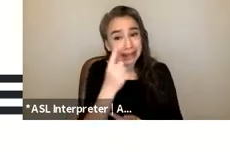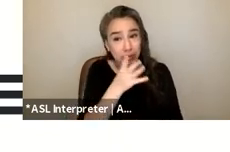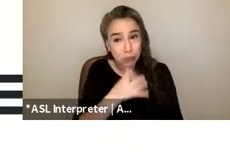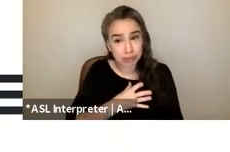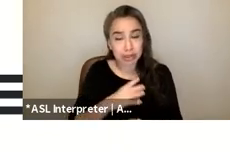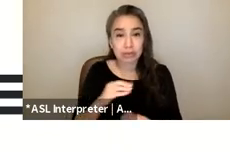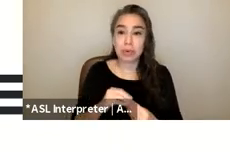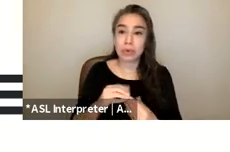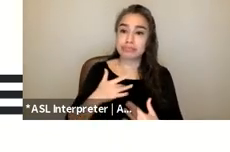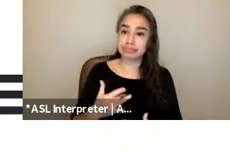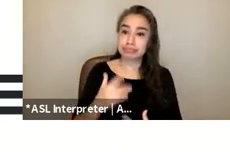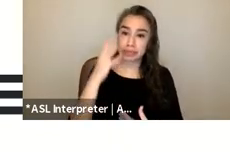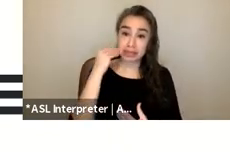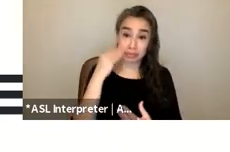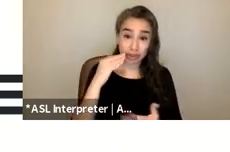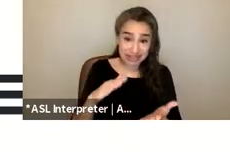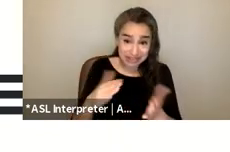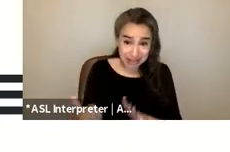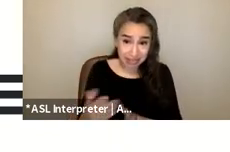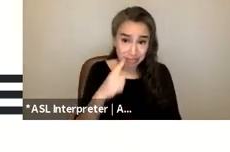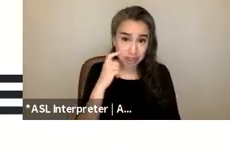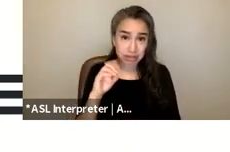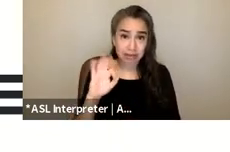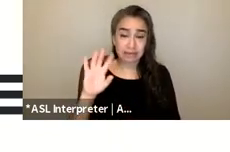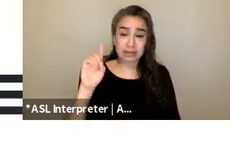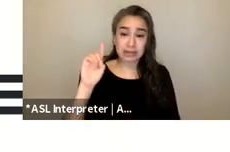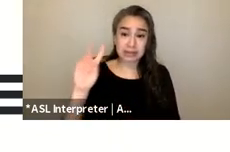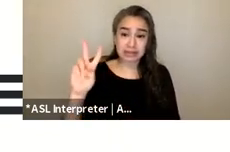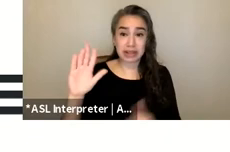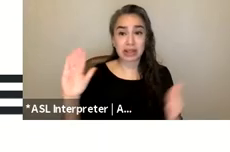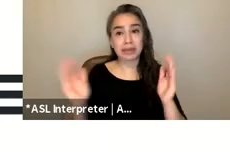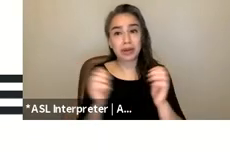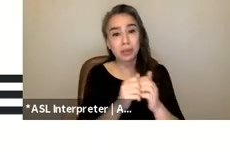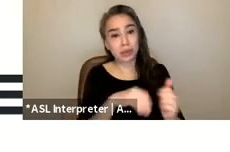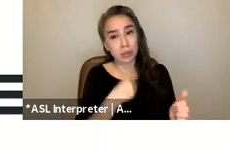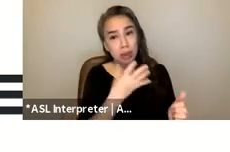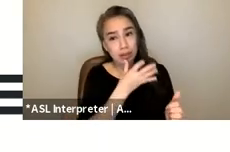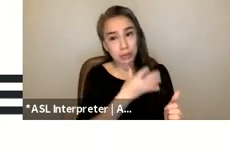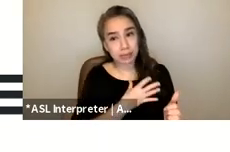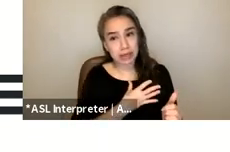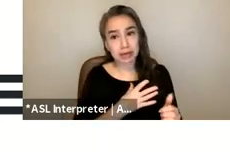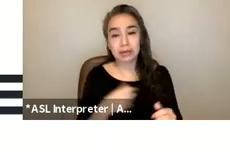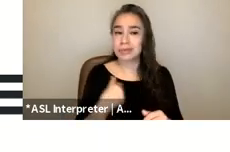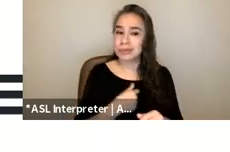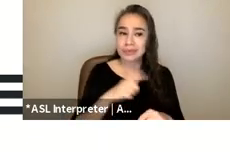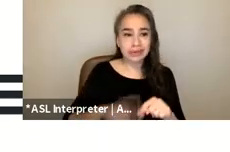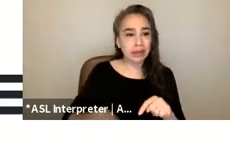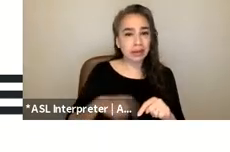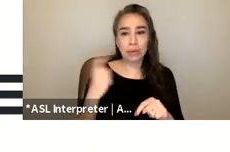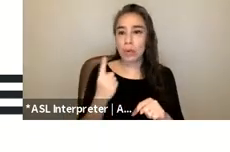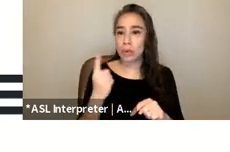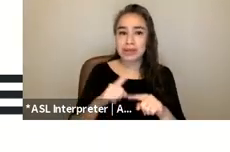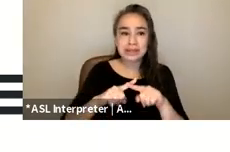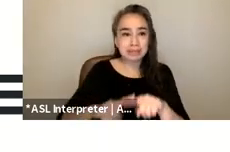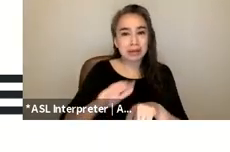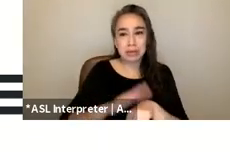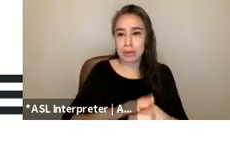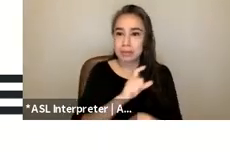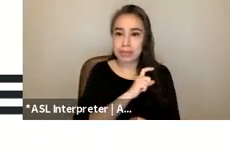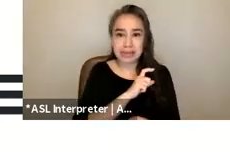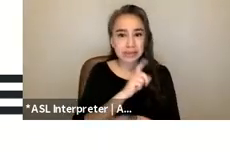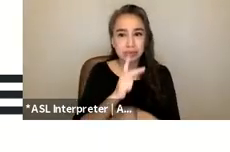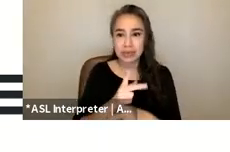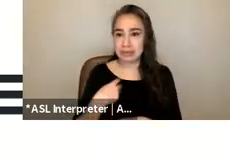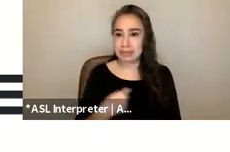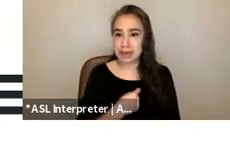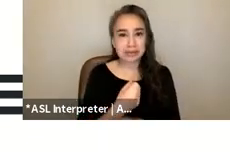death as a result of domestic violence when compared to white women we cannot always depend on the police to keep us safe